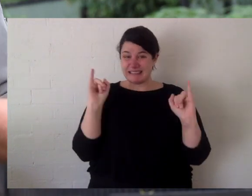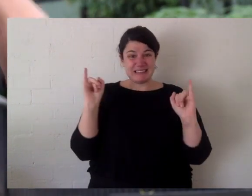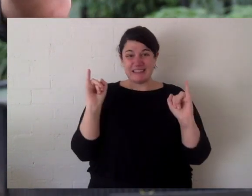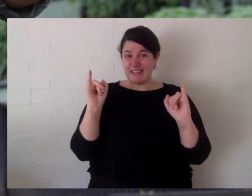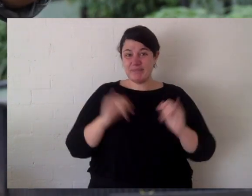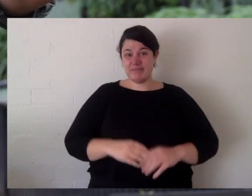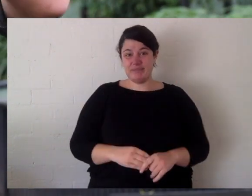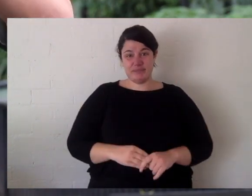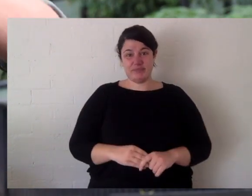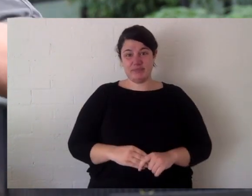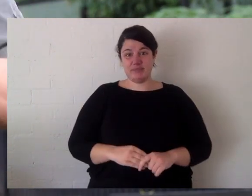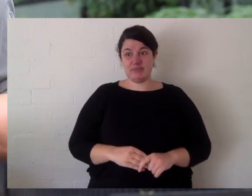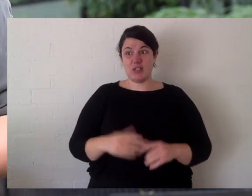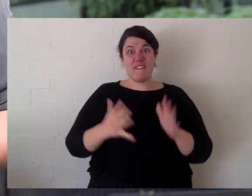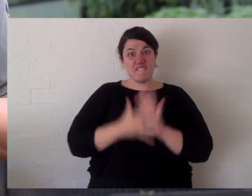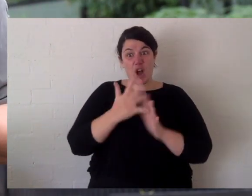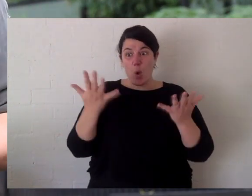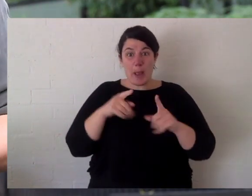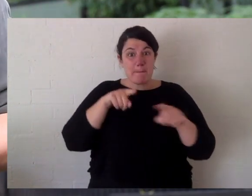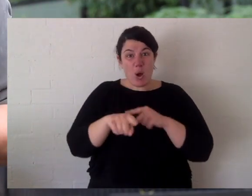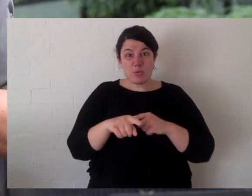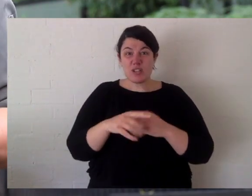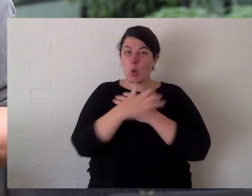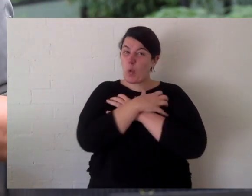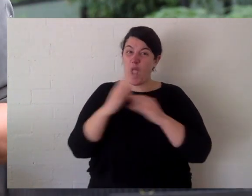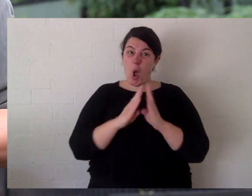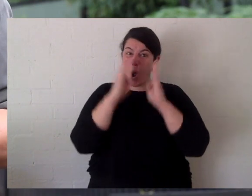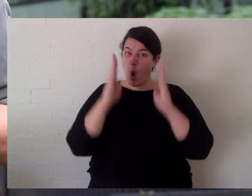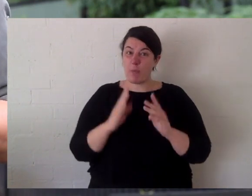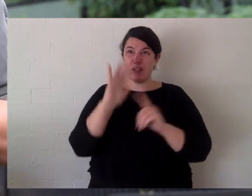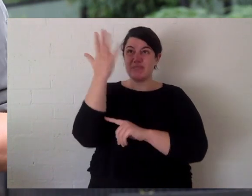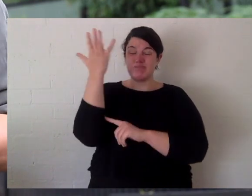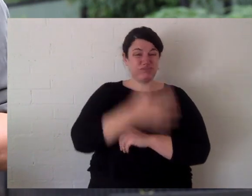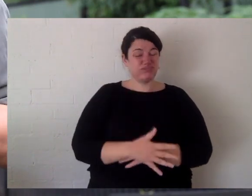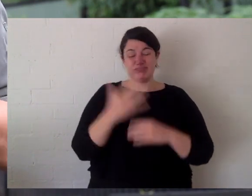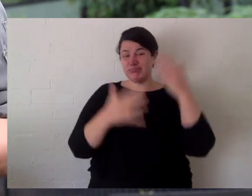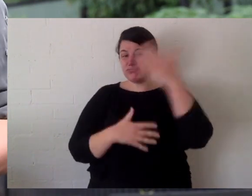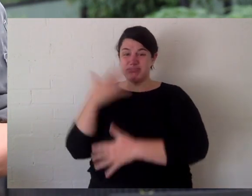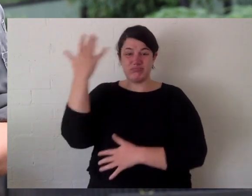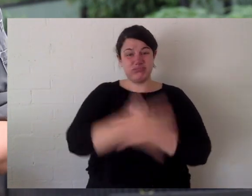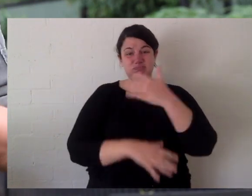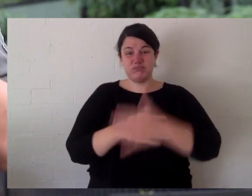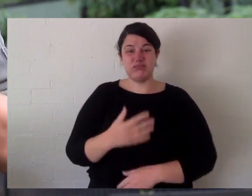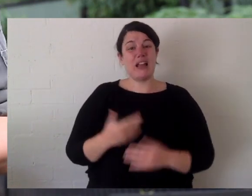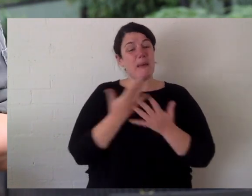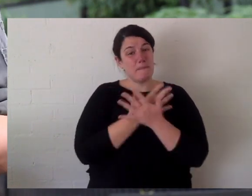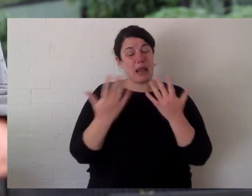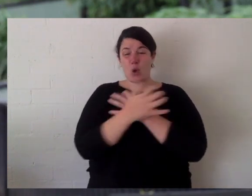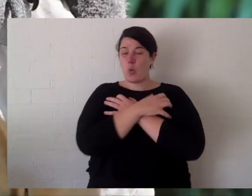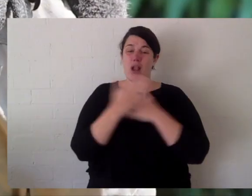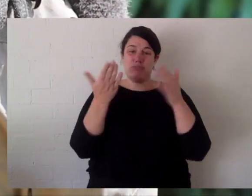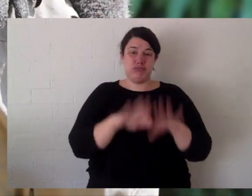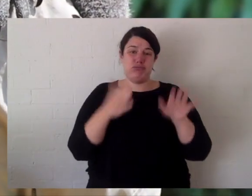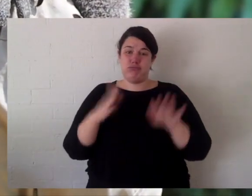were overwhelmingly in koala habitat. So many koalas lost their homes and so many koalas lost their lives.